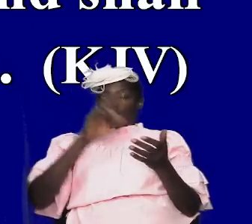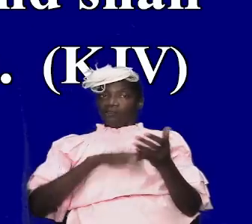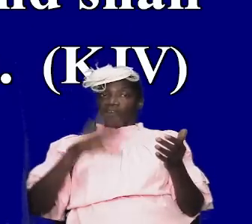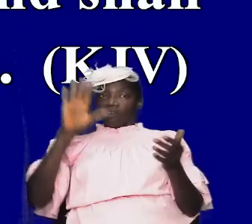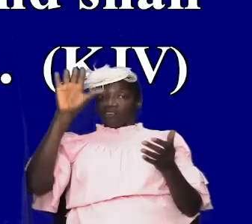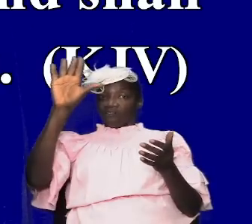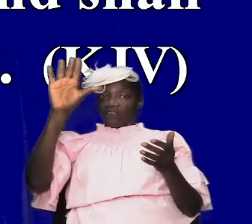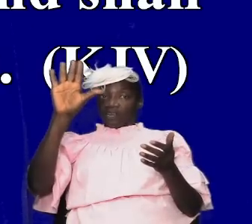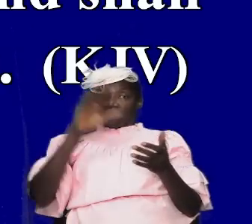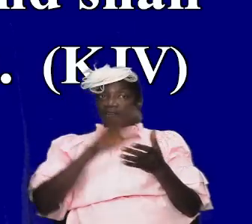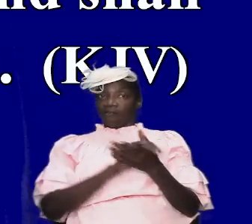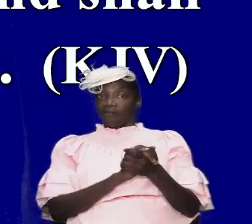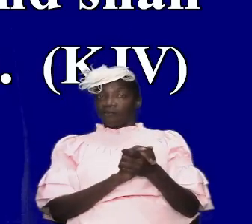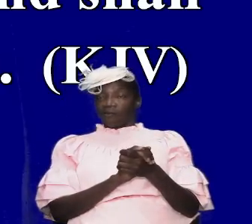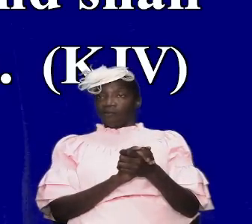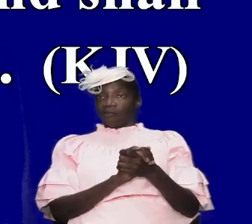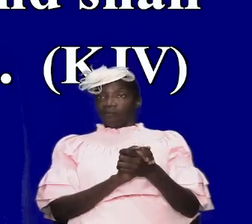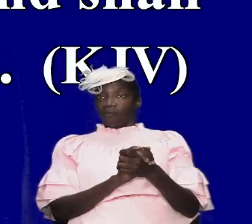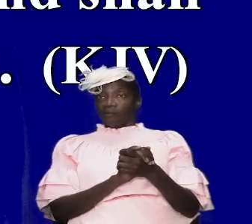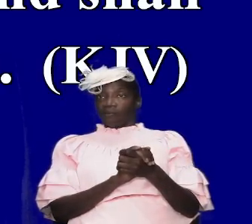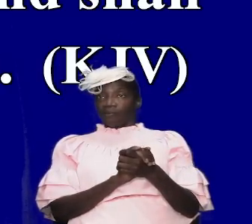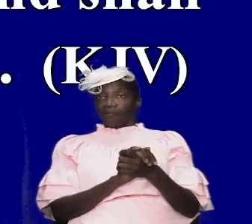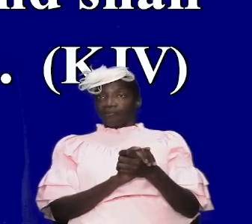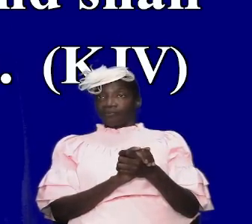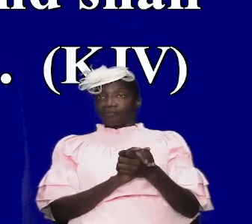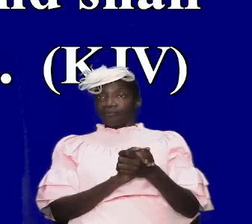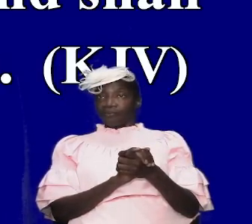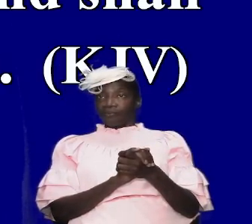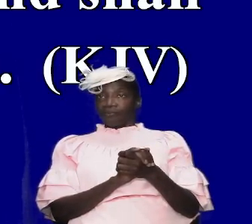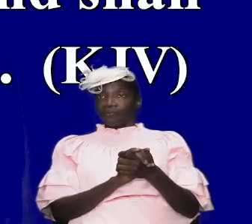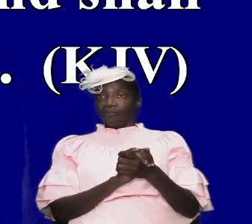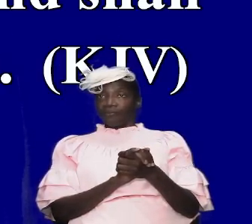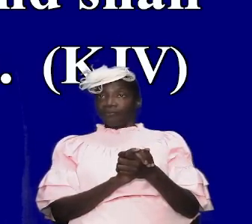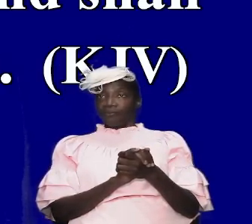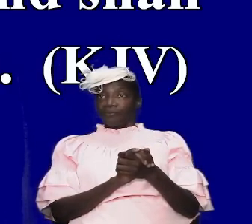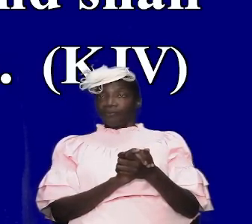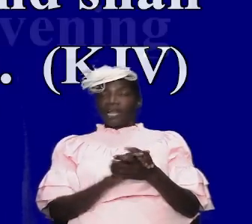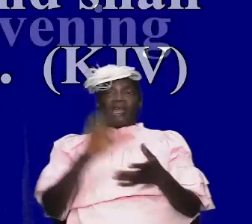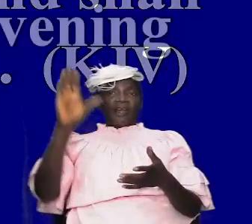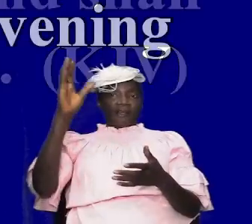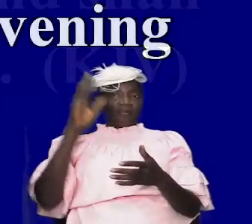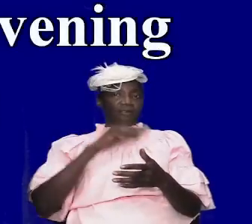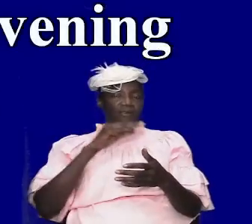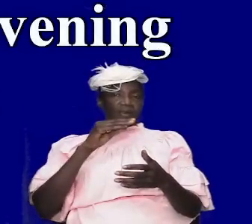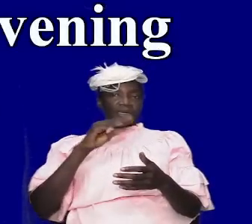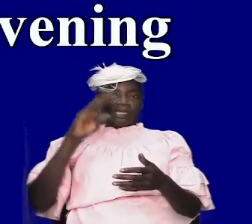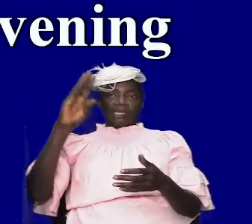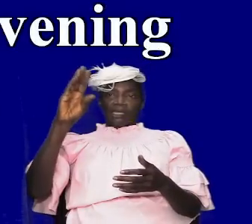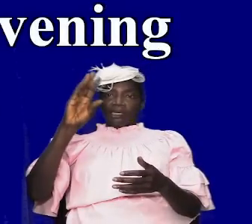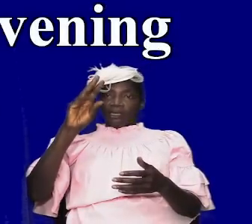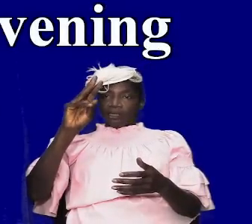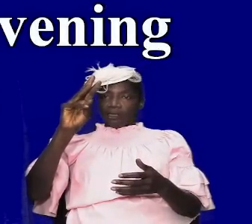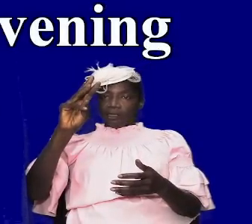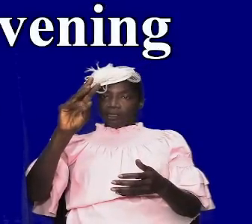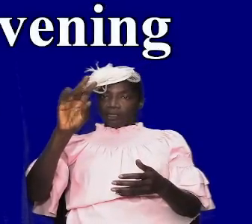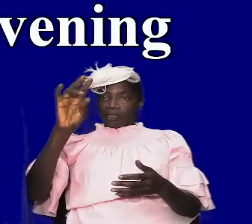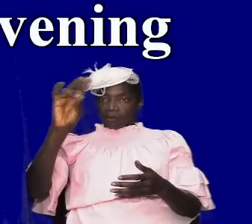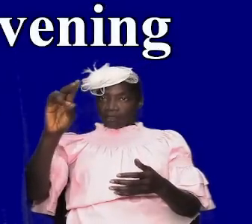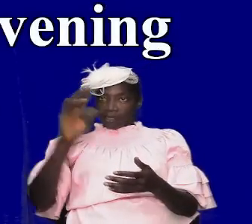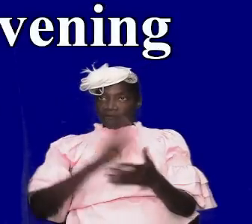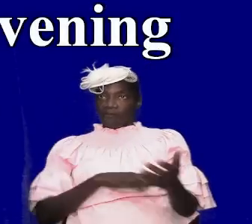something uh quickly matthew chapter 7 and verse 15 matthew 7 and verse 15